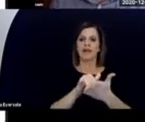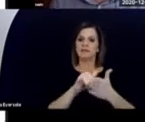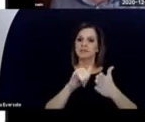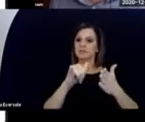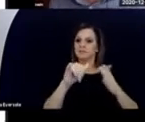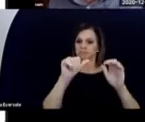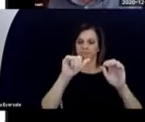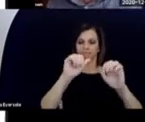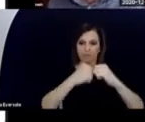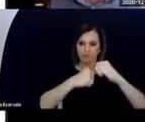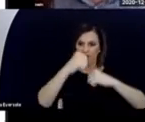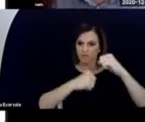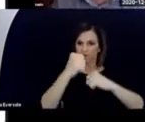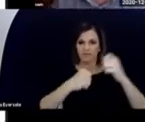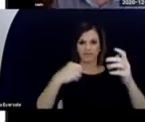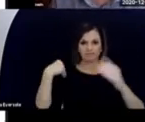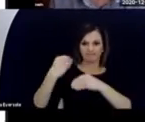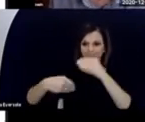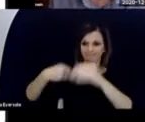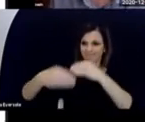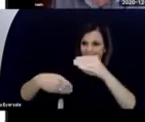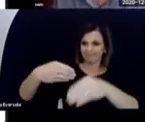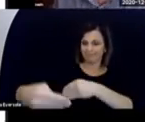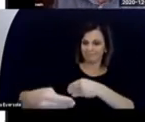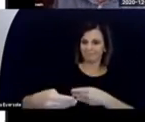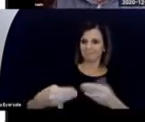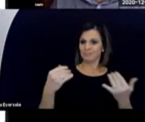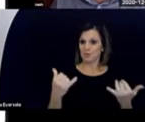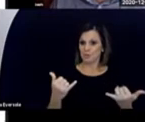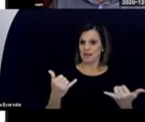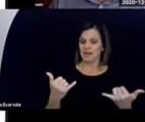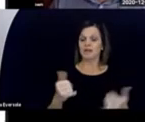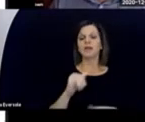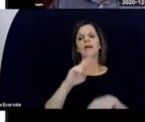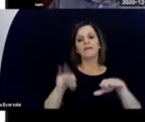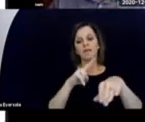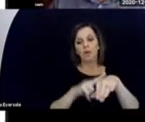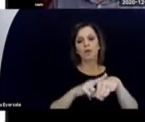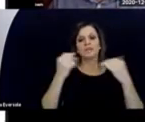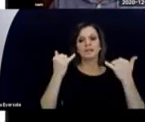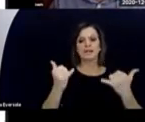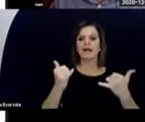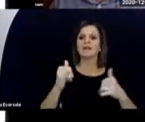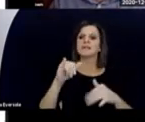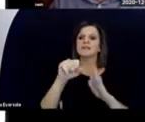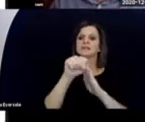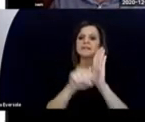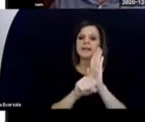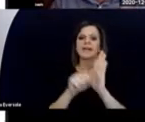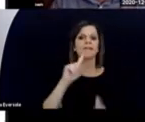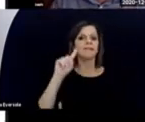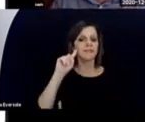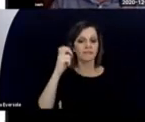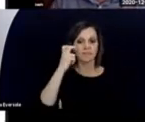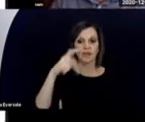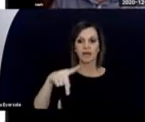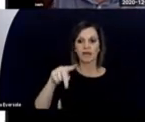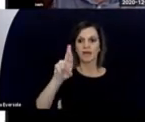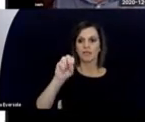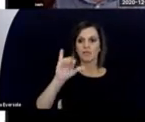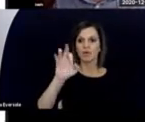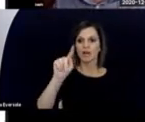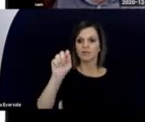has carried through to the present day. And, of course, it's the state deaf-blind projects in several